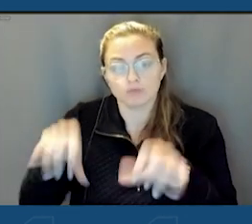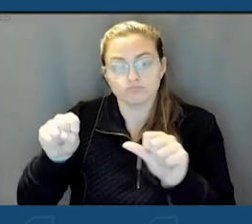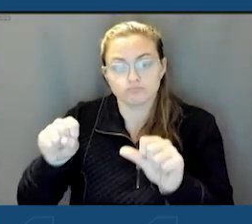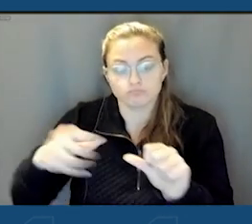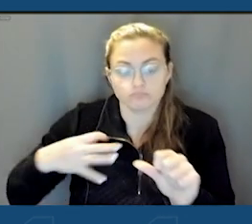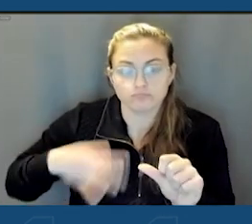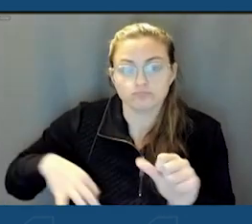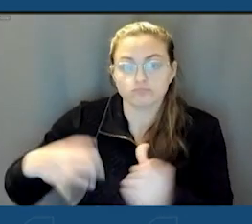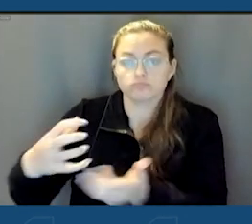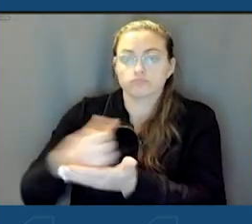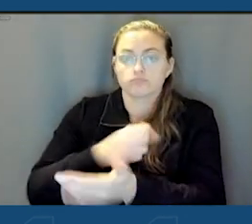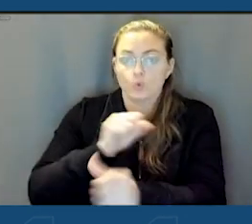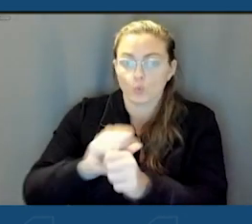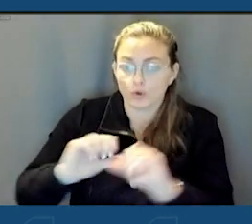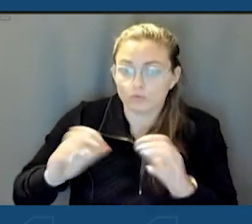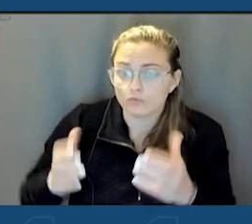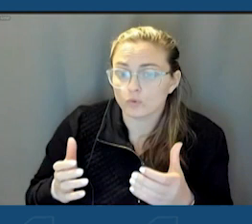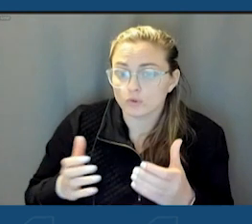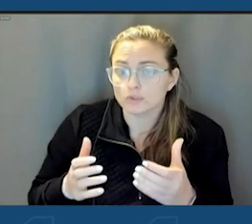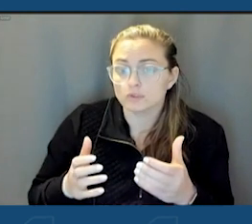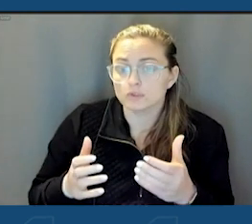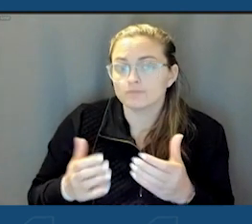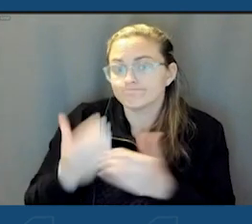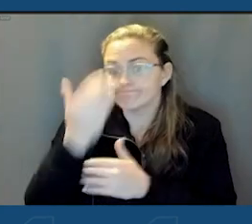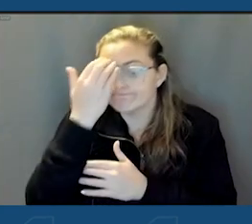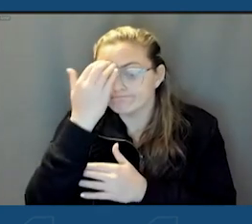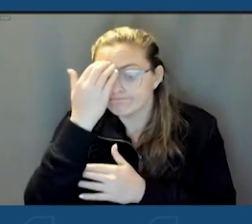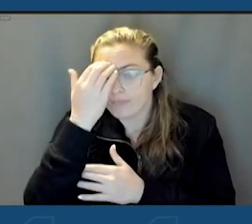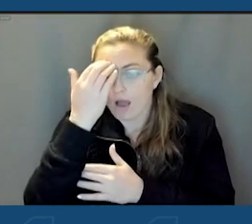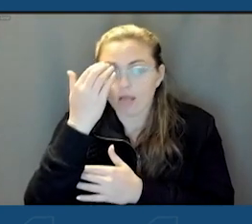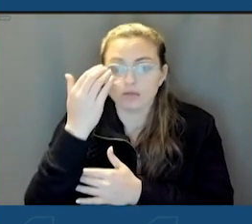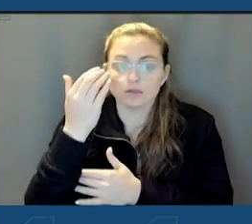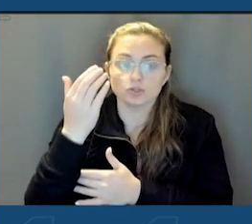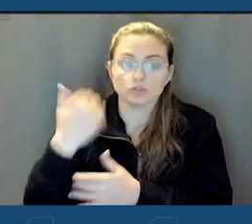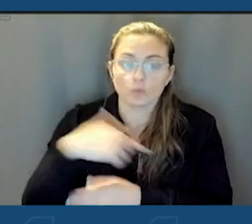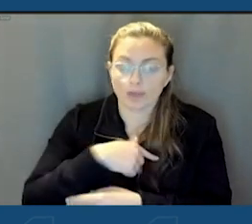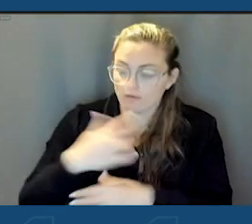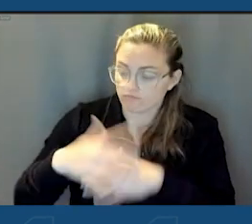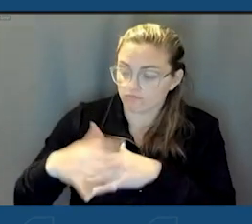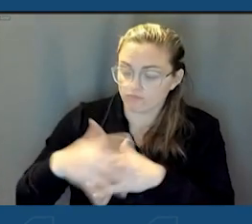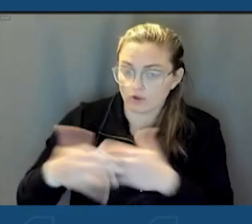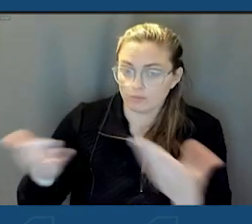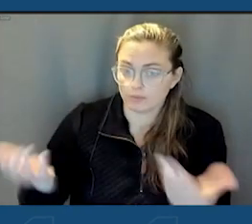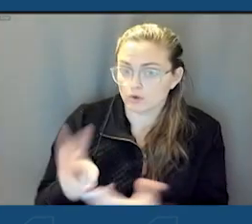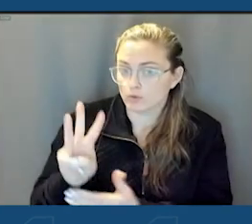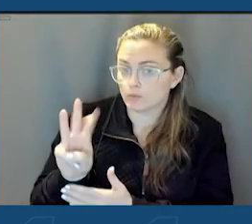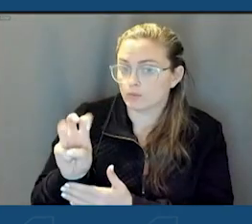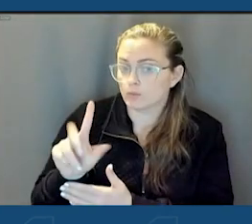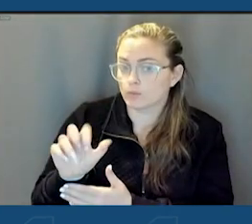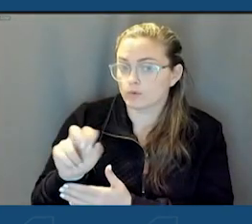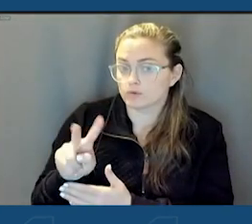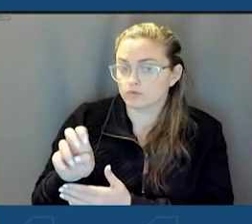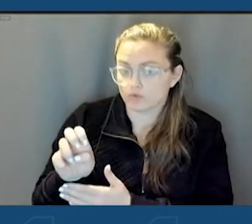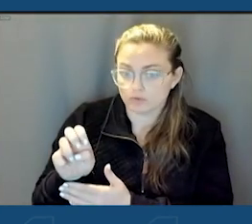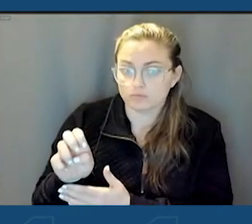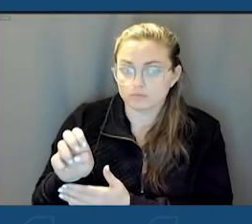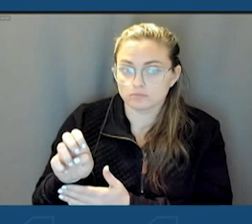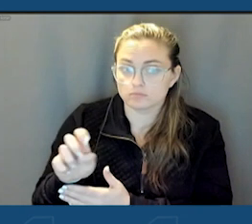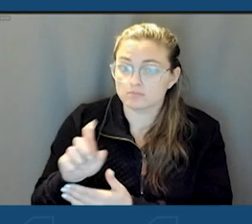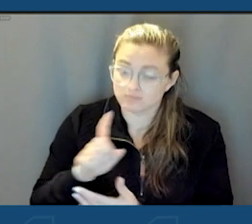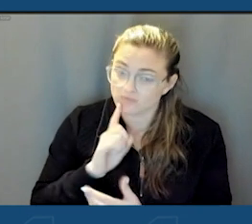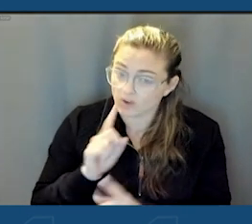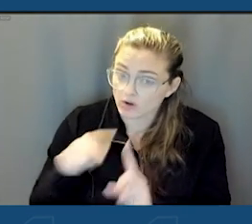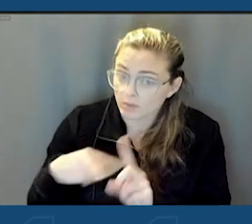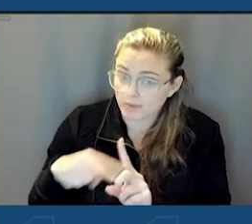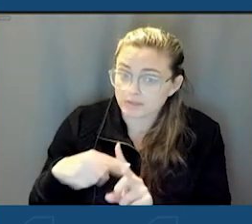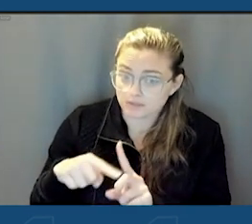the workforce and the, the knowledge capital that exists within Wellsville. This is very, very positive